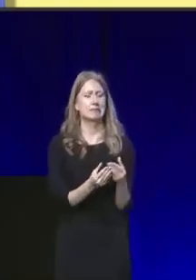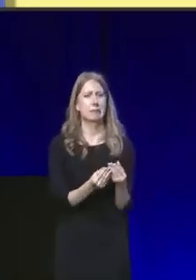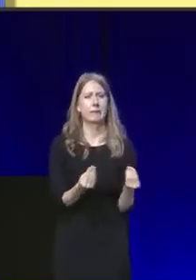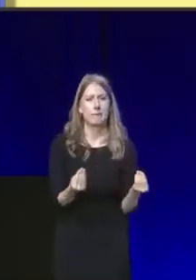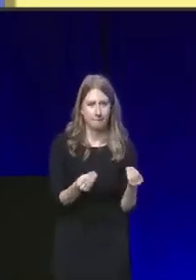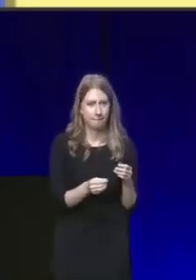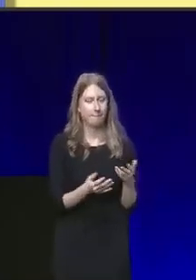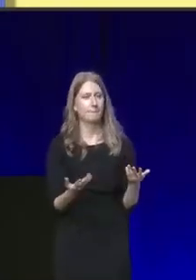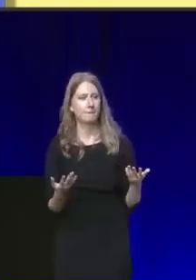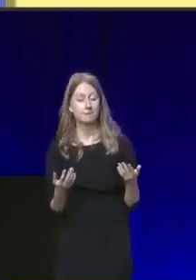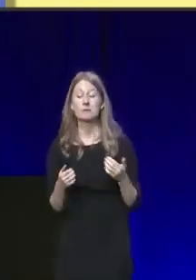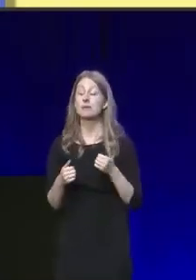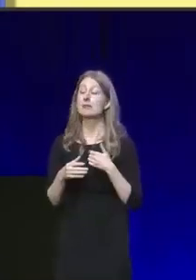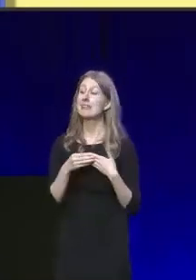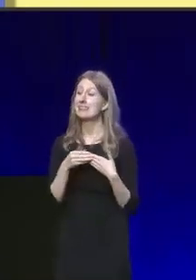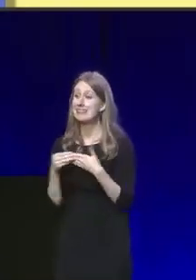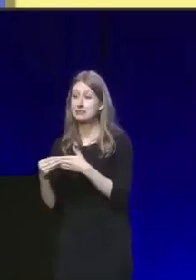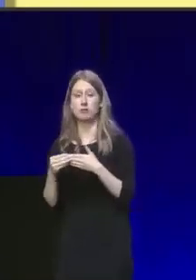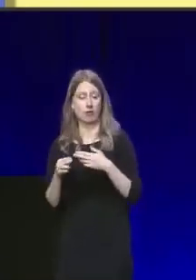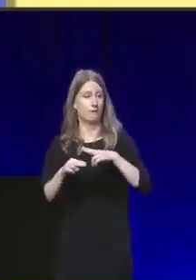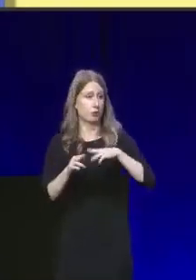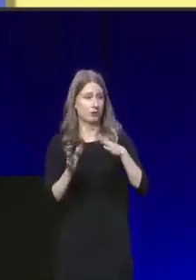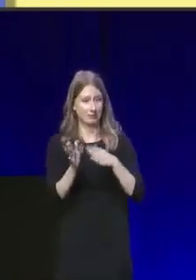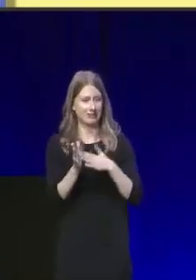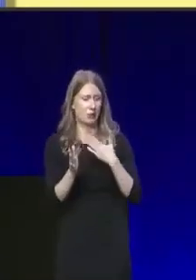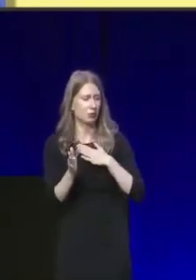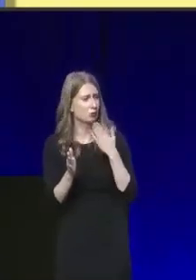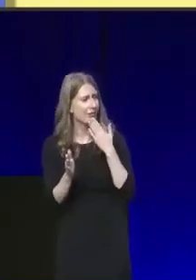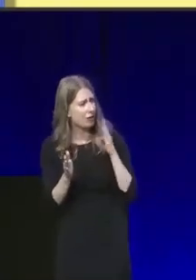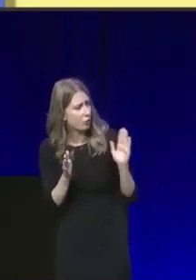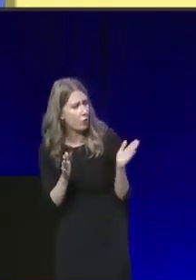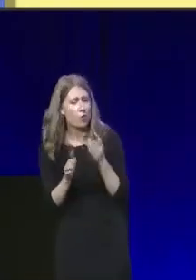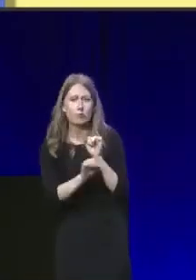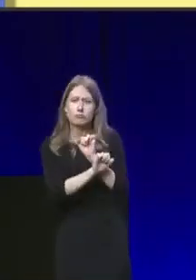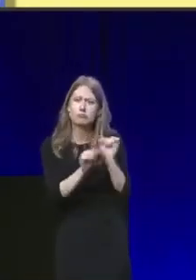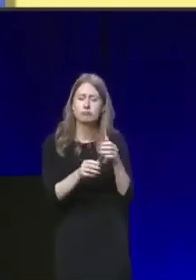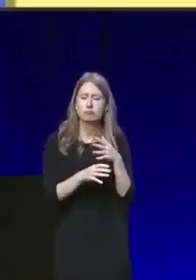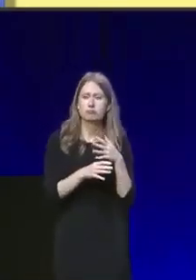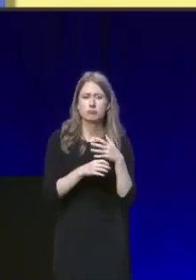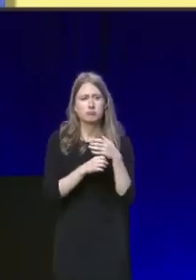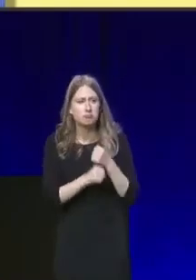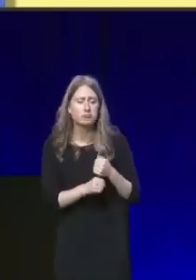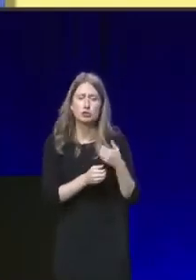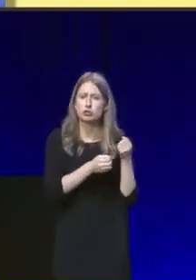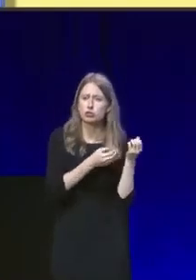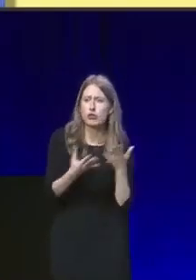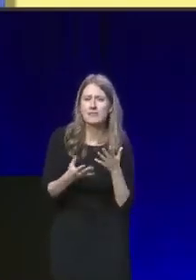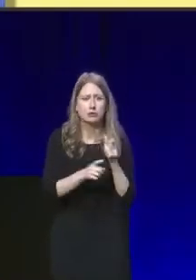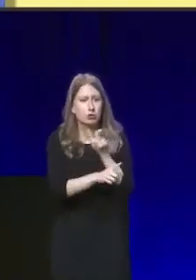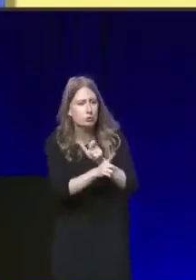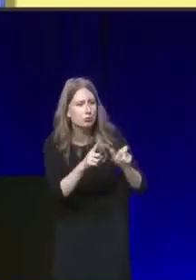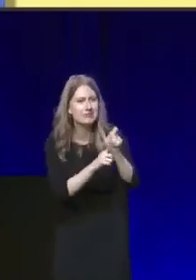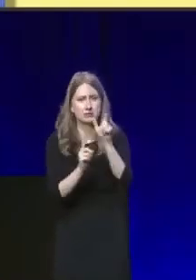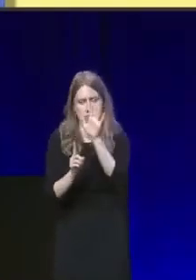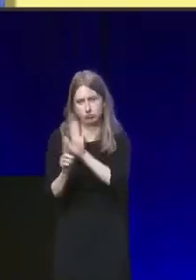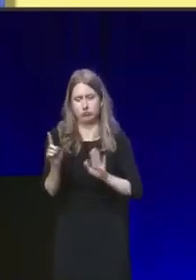leader and First Minister, thank every one of them for their service to their communities and to our country.